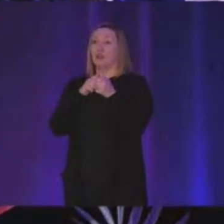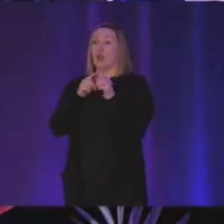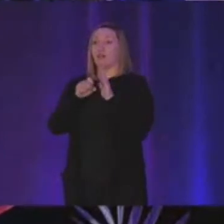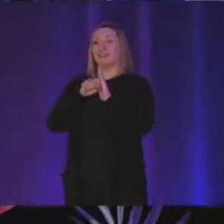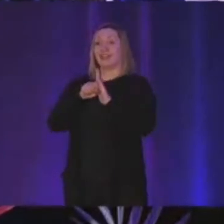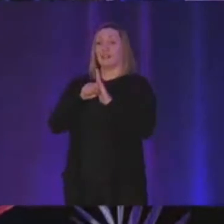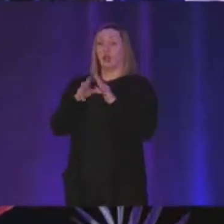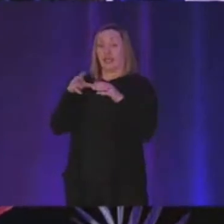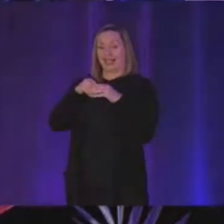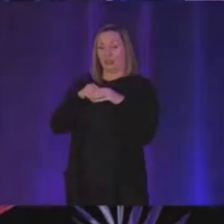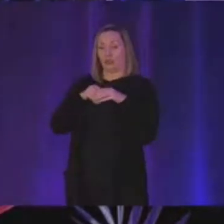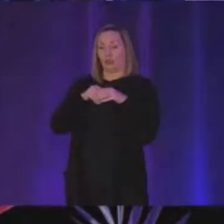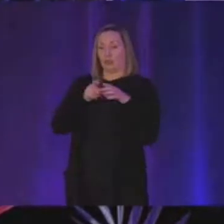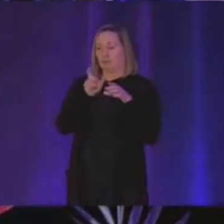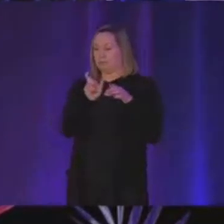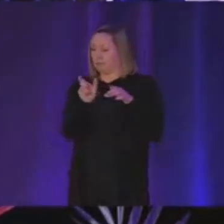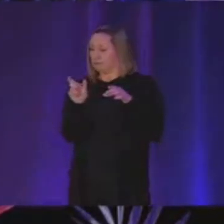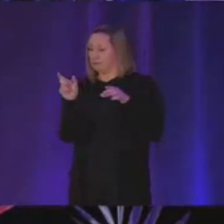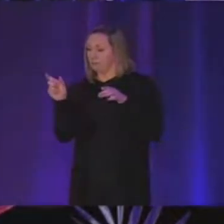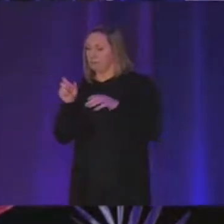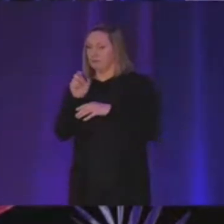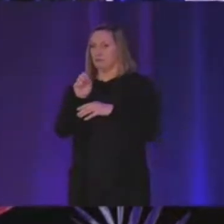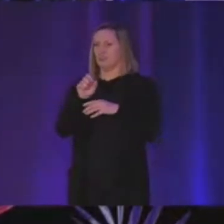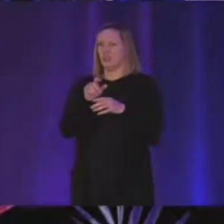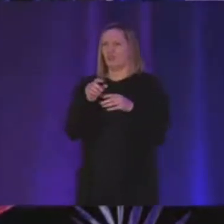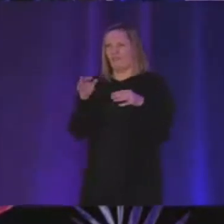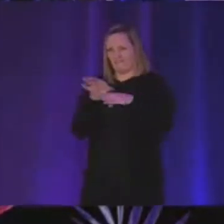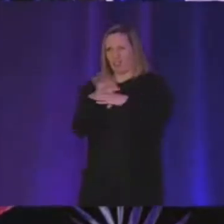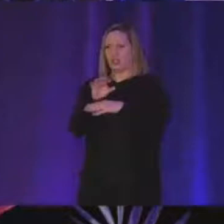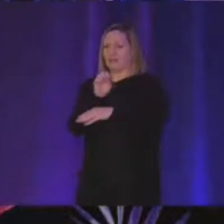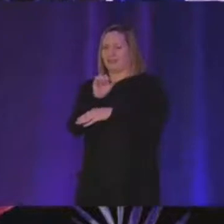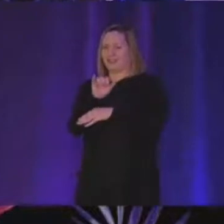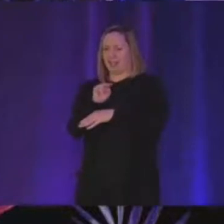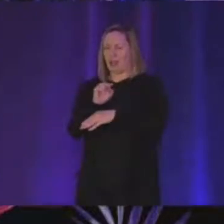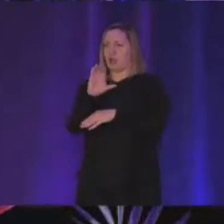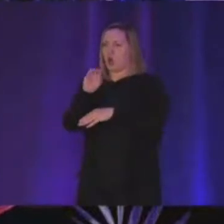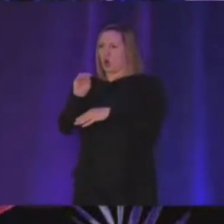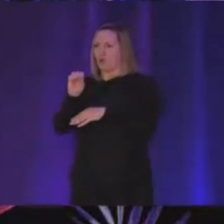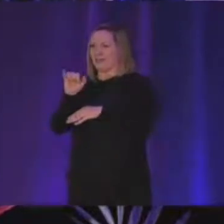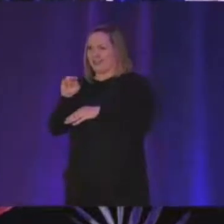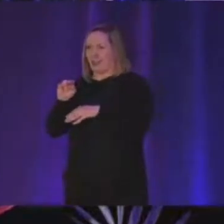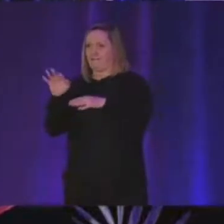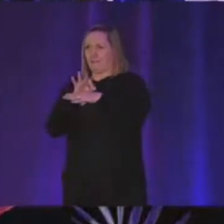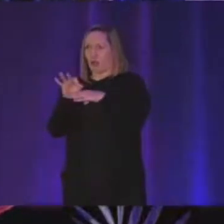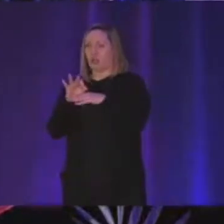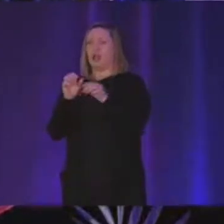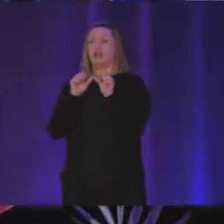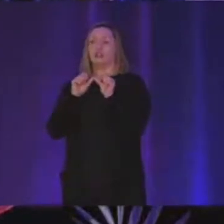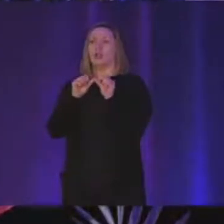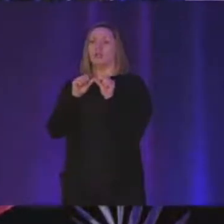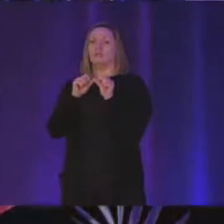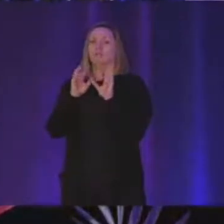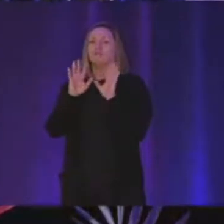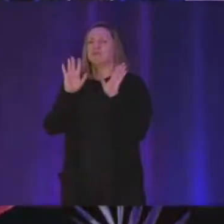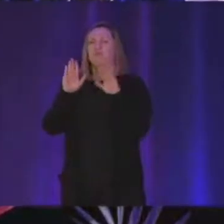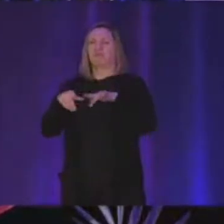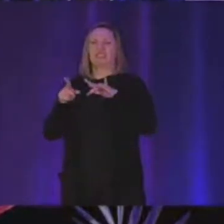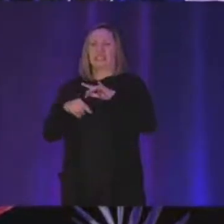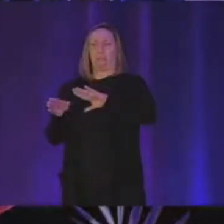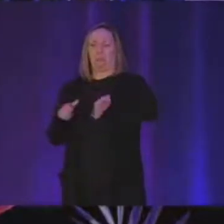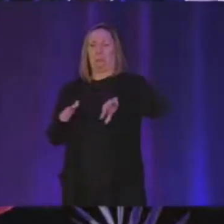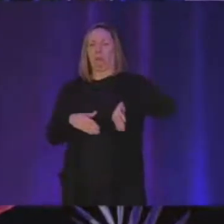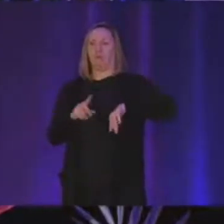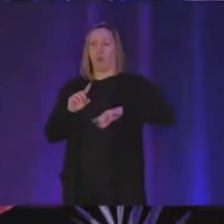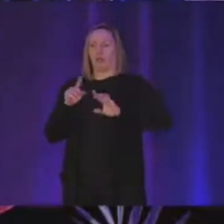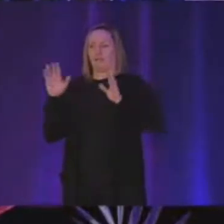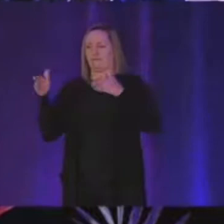this series uh of sinus and cosinus function and then just skip and ignore uh everything but